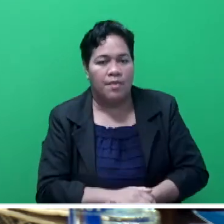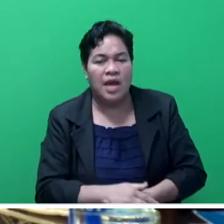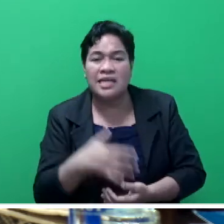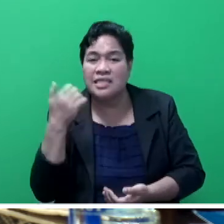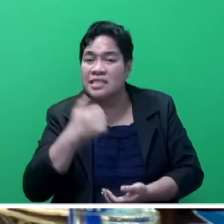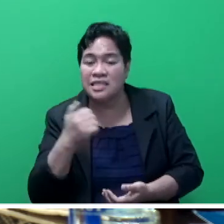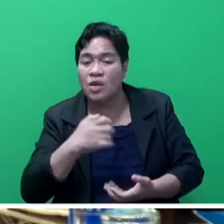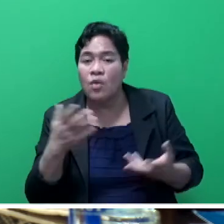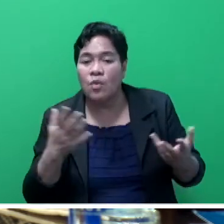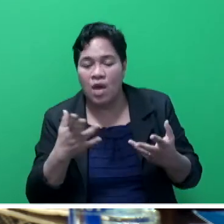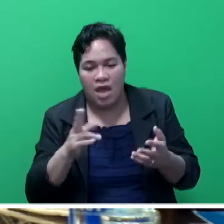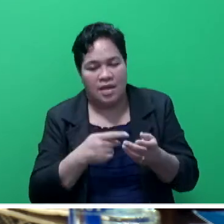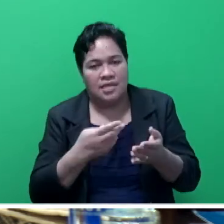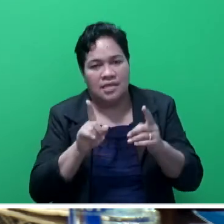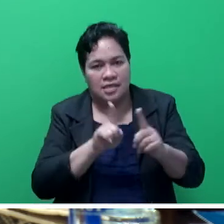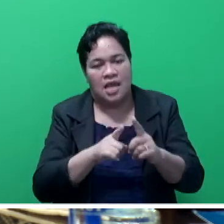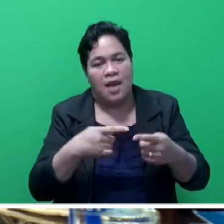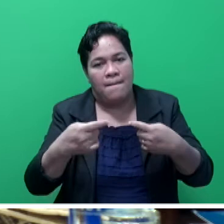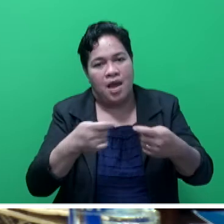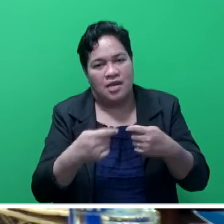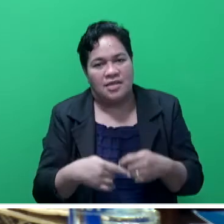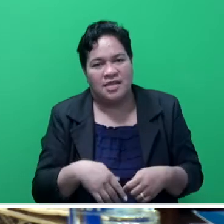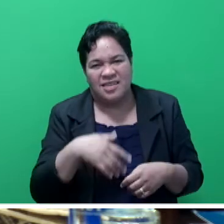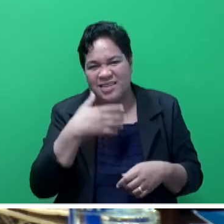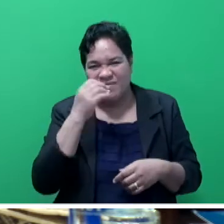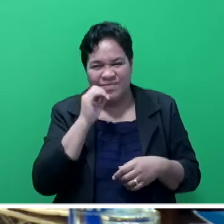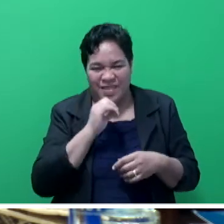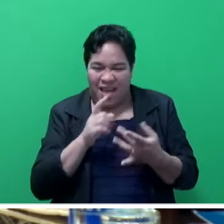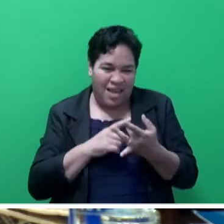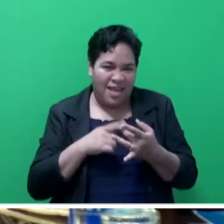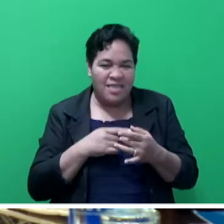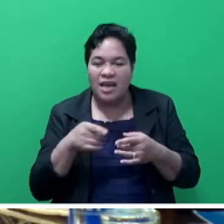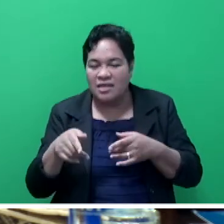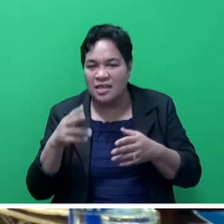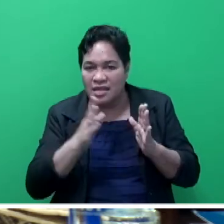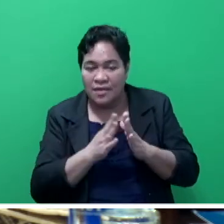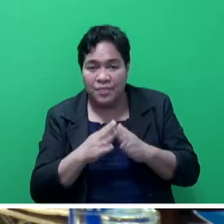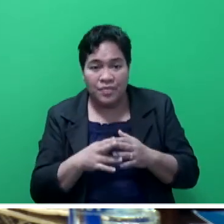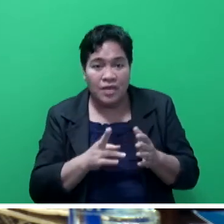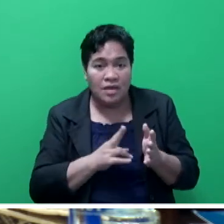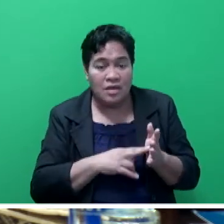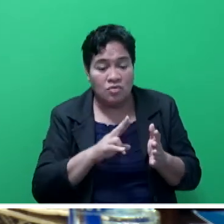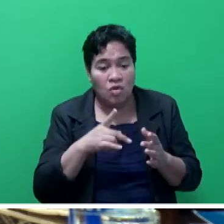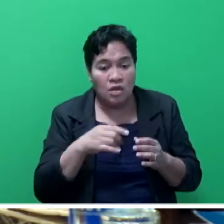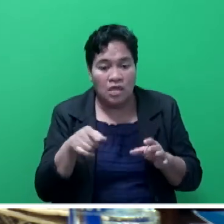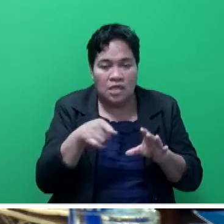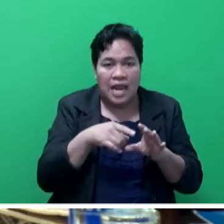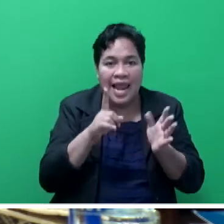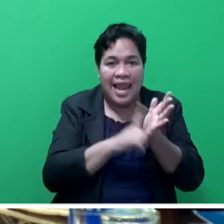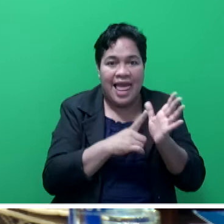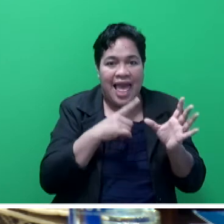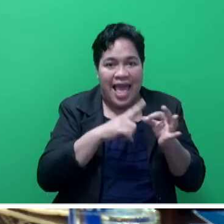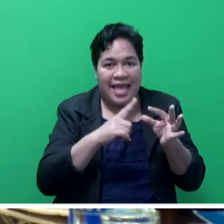cameras around Nosori market. Nasinu Town Council has installed 28 cameras inside and outside Langere market.